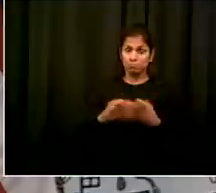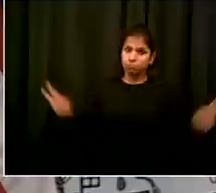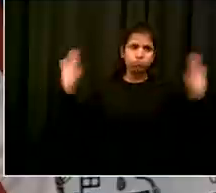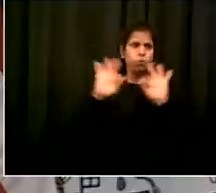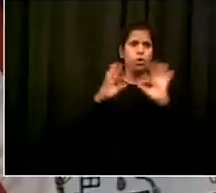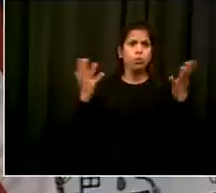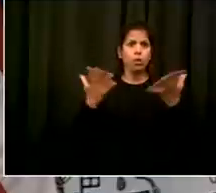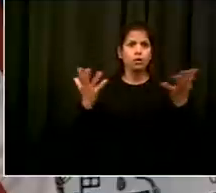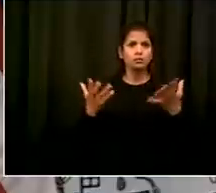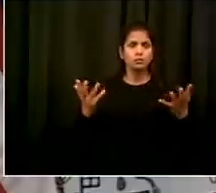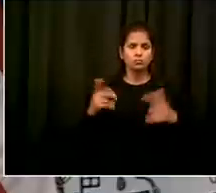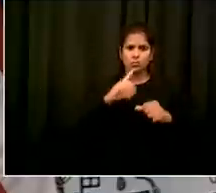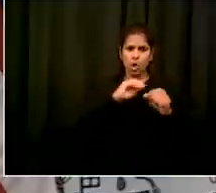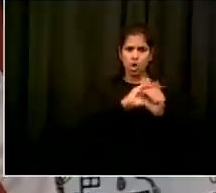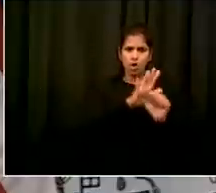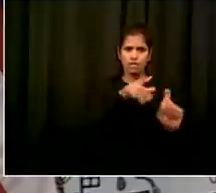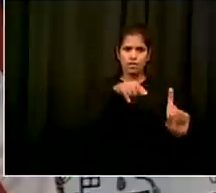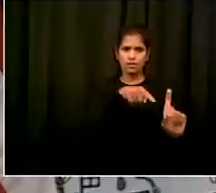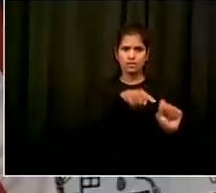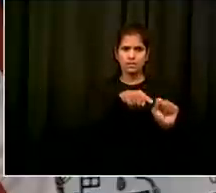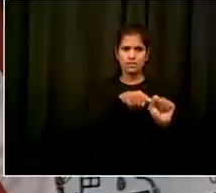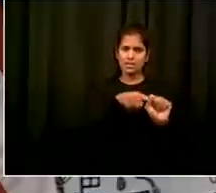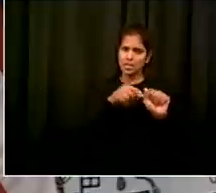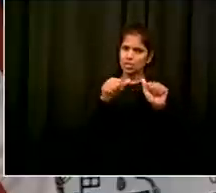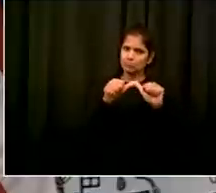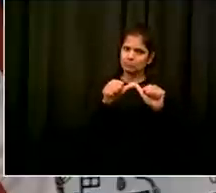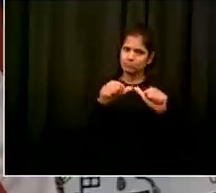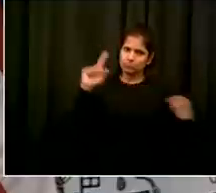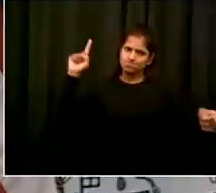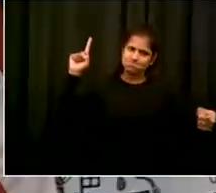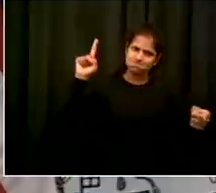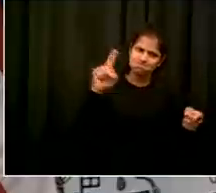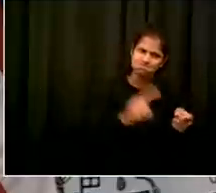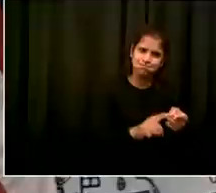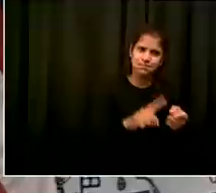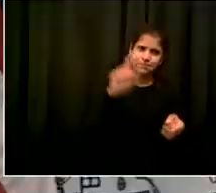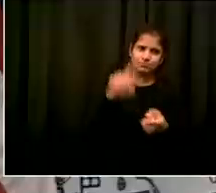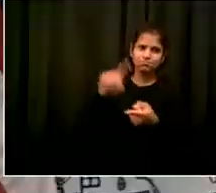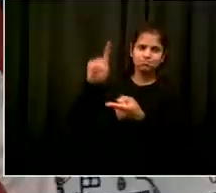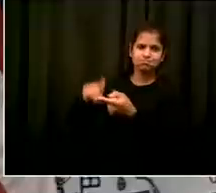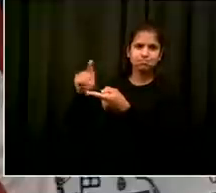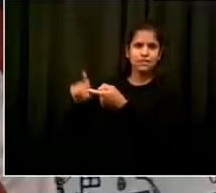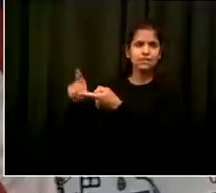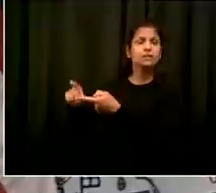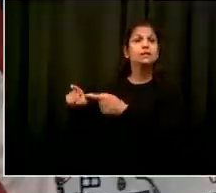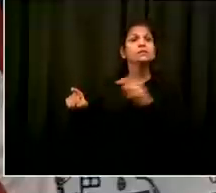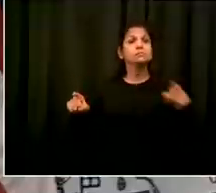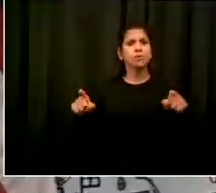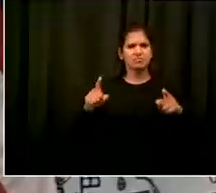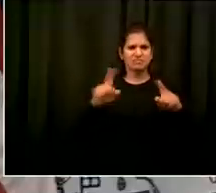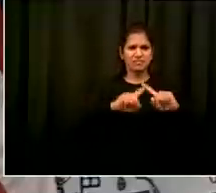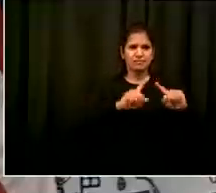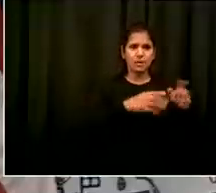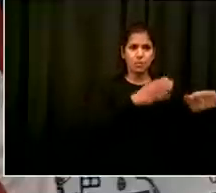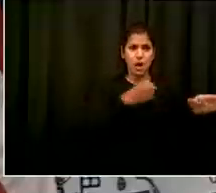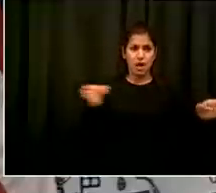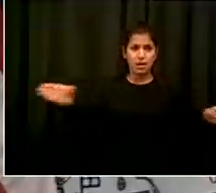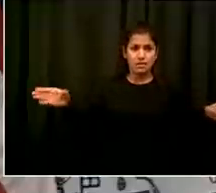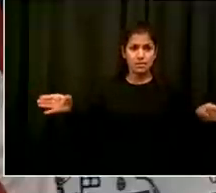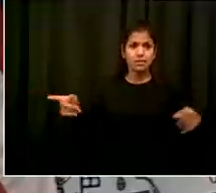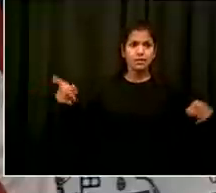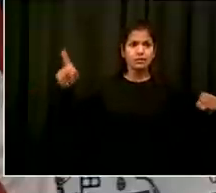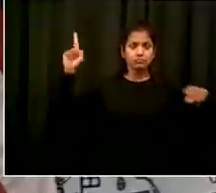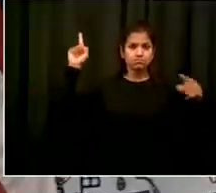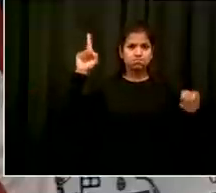astounding you see the charts when we go over the indicators and you see how everyone in this city has together